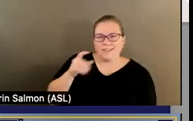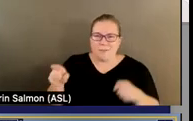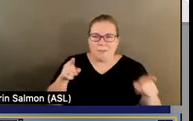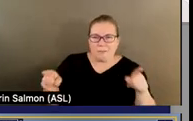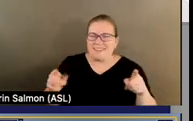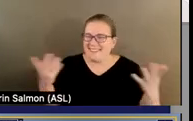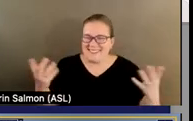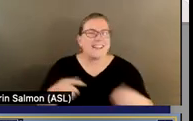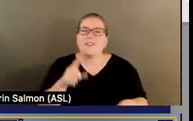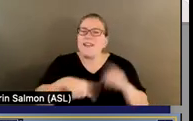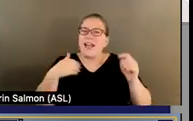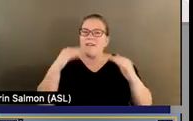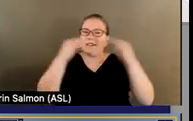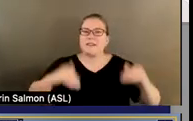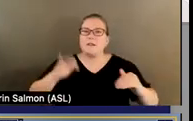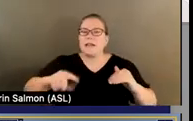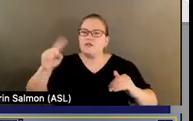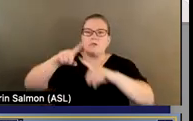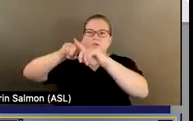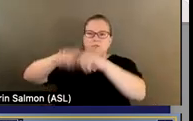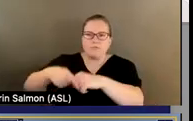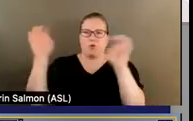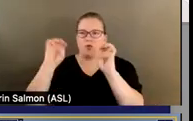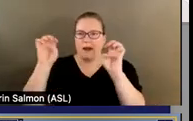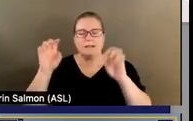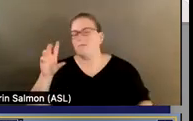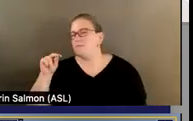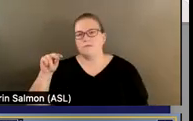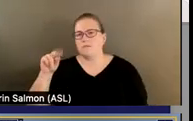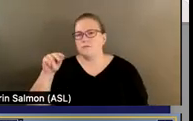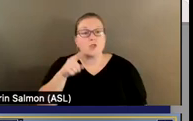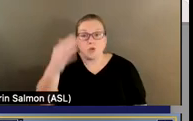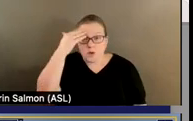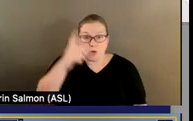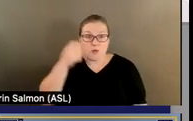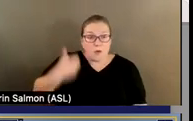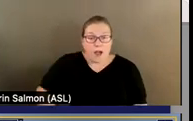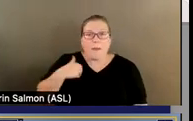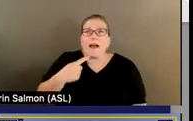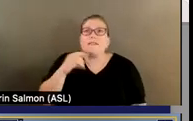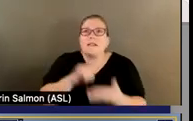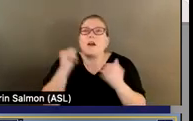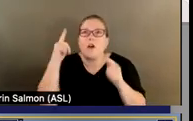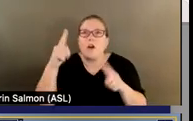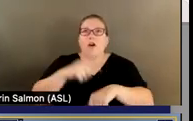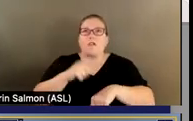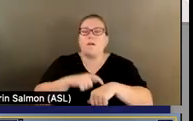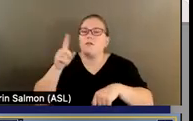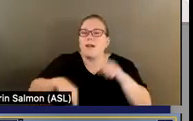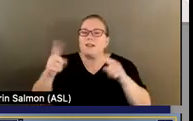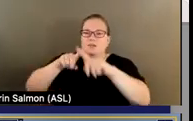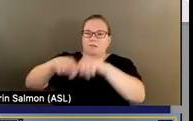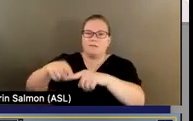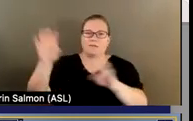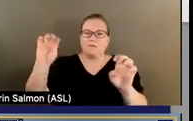system that is built on crisis alone. If you've ever heard me speak before, I say that all the time, and I'm going to continue to repeat that.